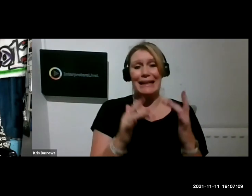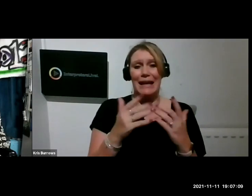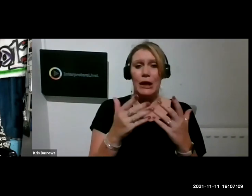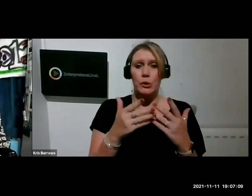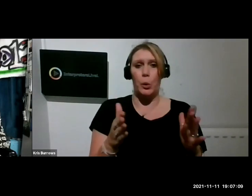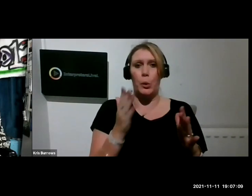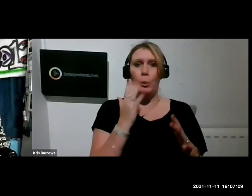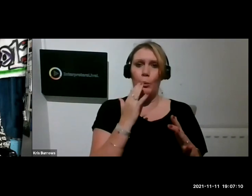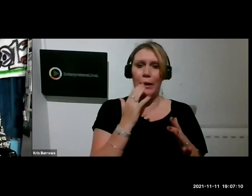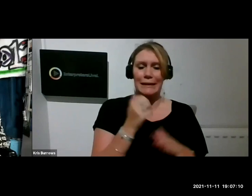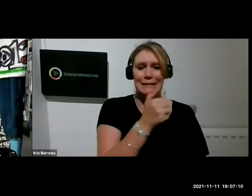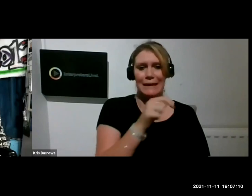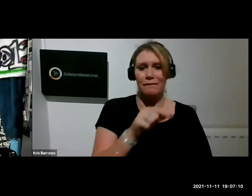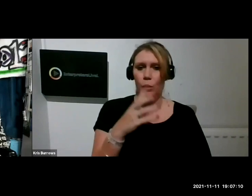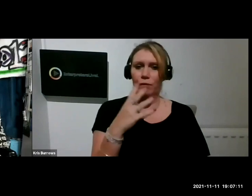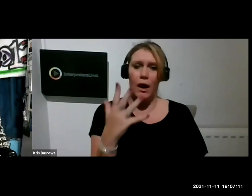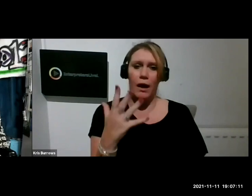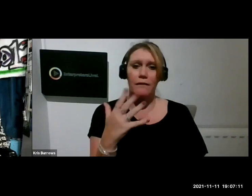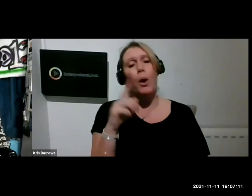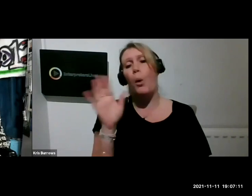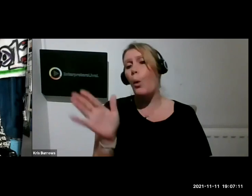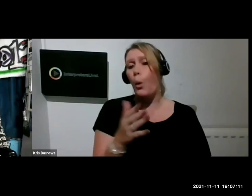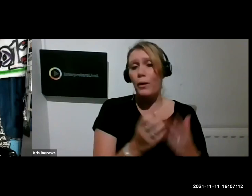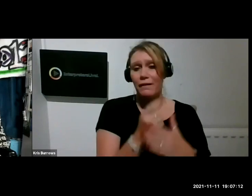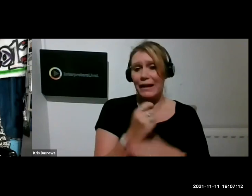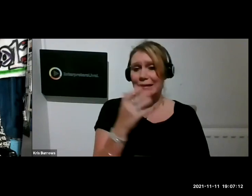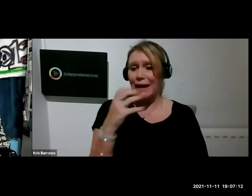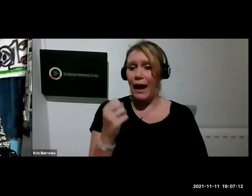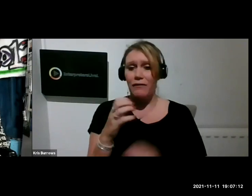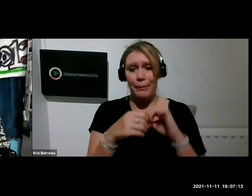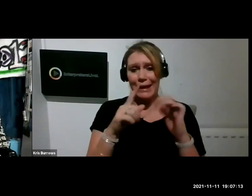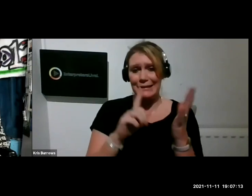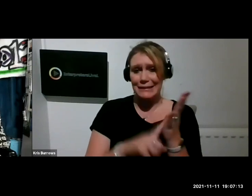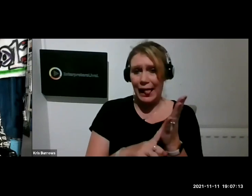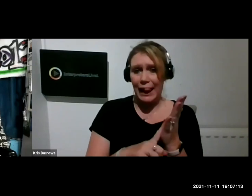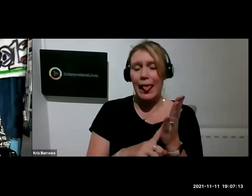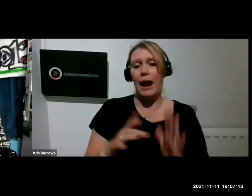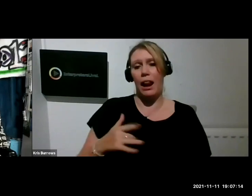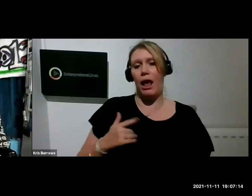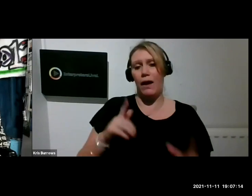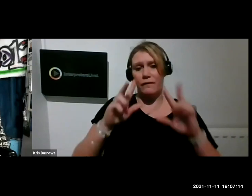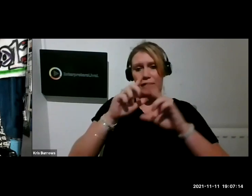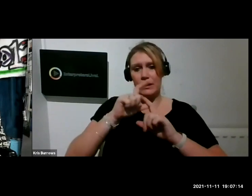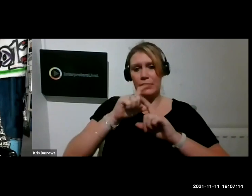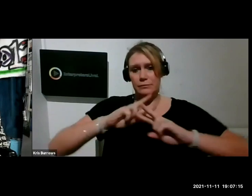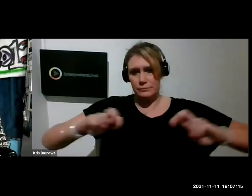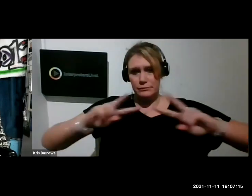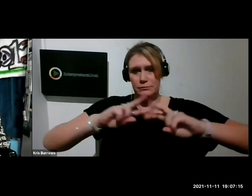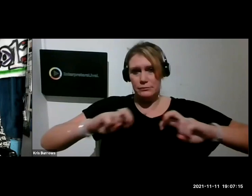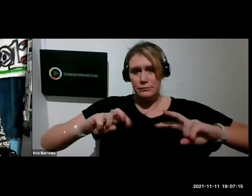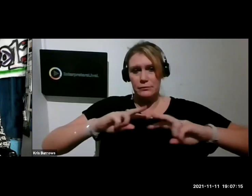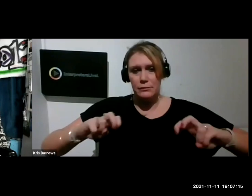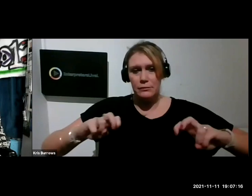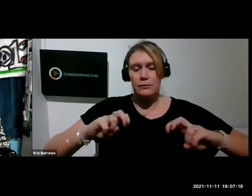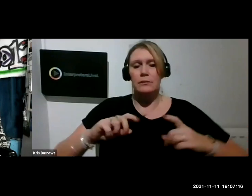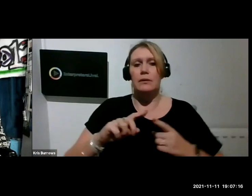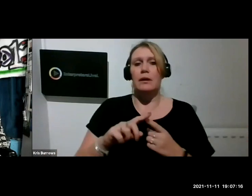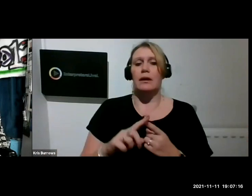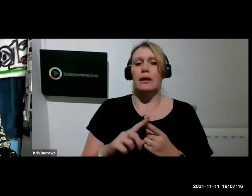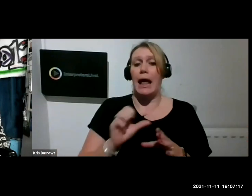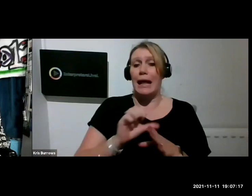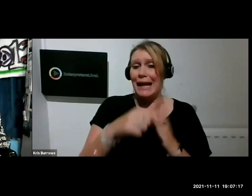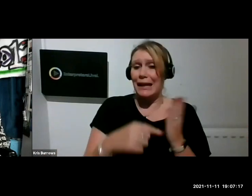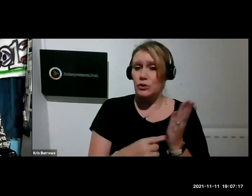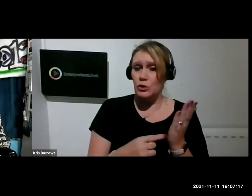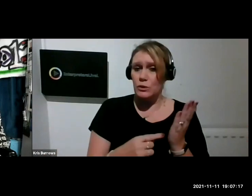of the events have BSL interpretation and live captions. Before that, next Tuesday 16th of November,